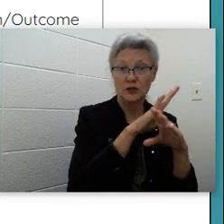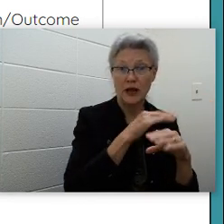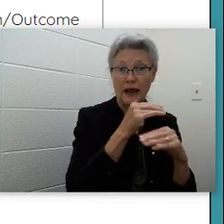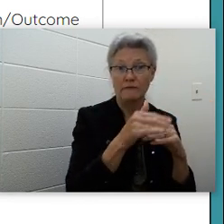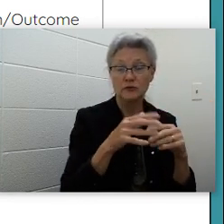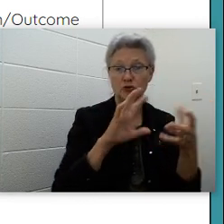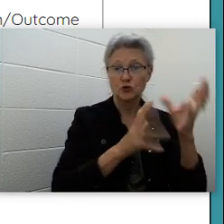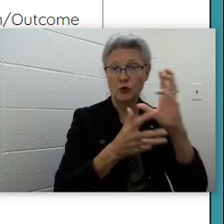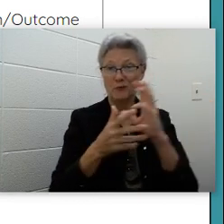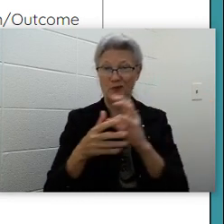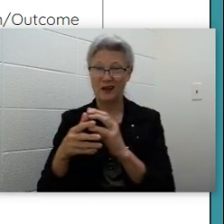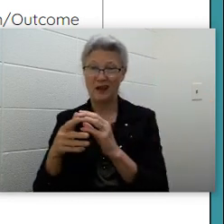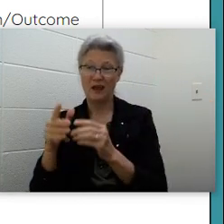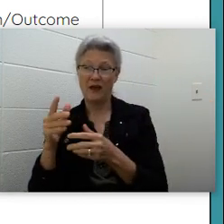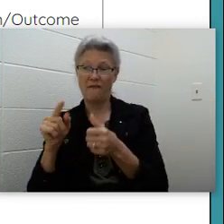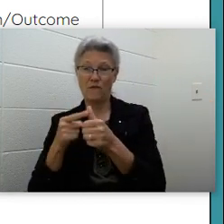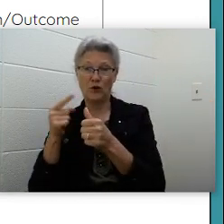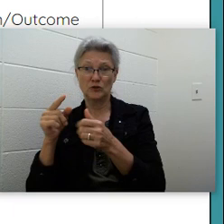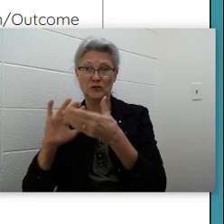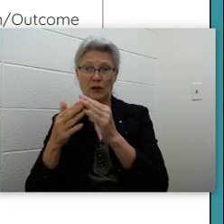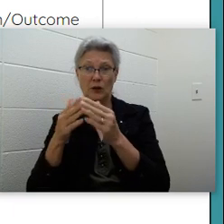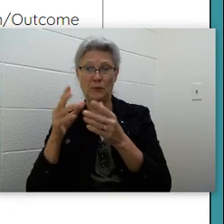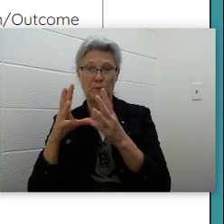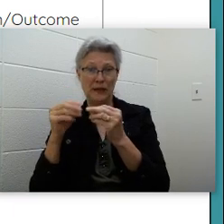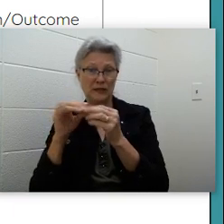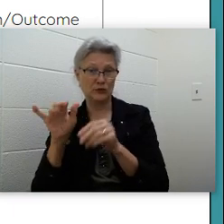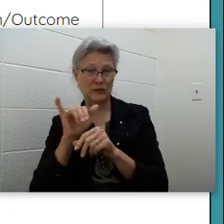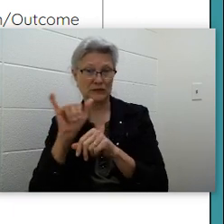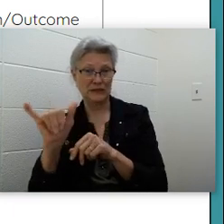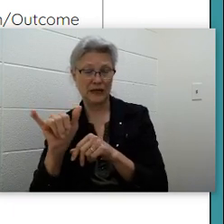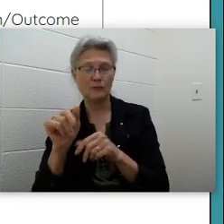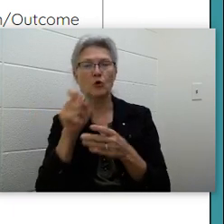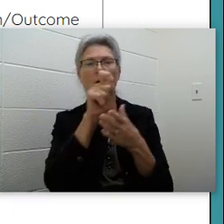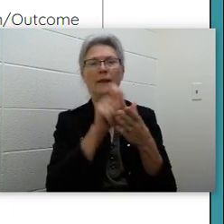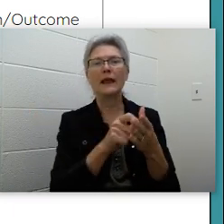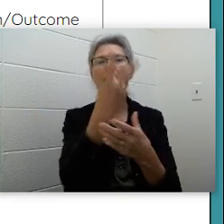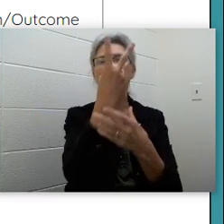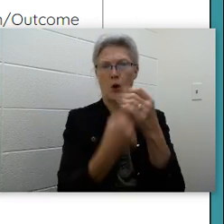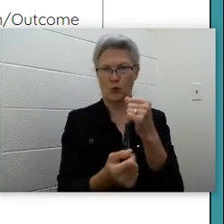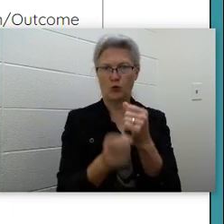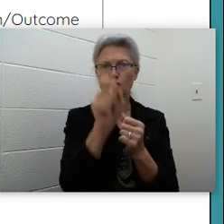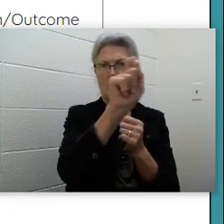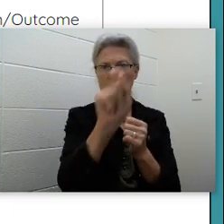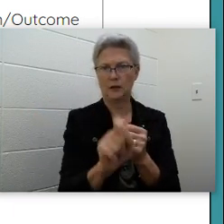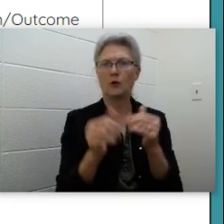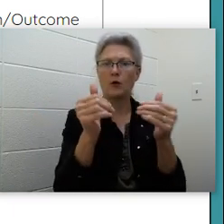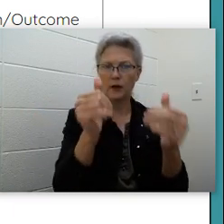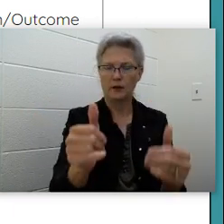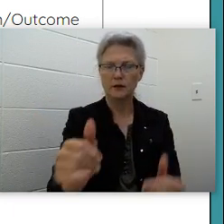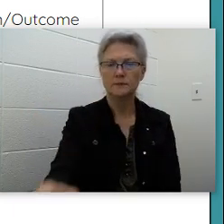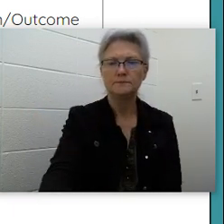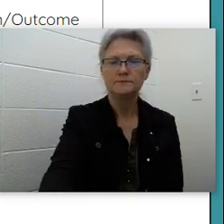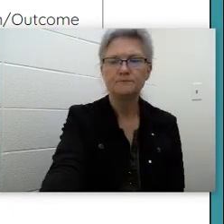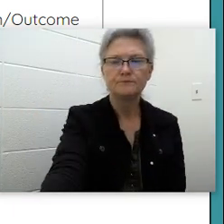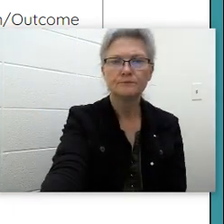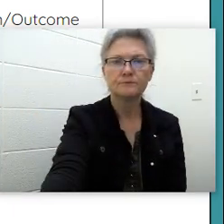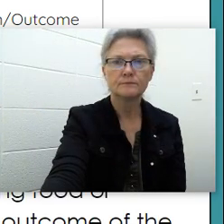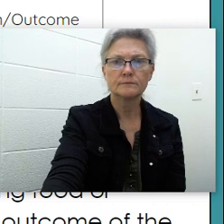same? Can you write that in there both? I want you to take this time to write in your answer.